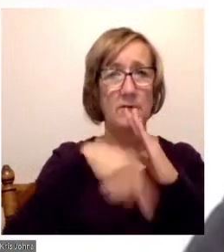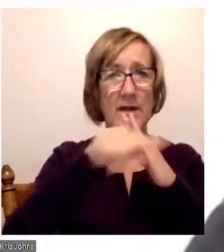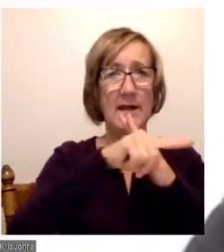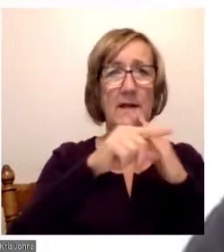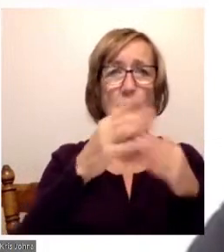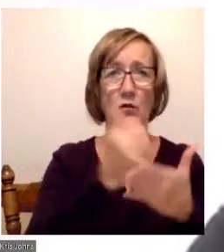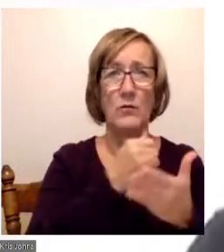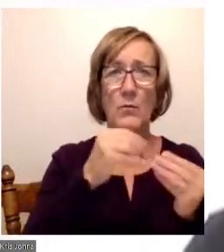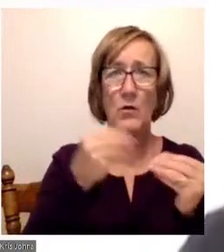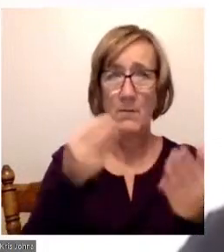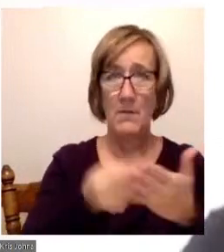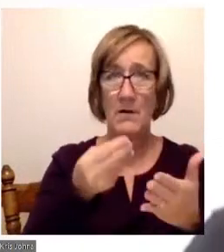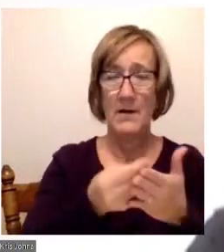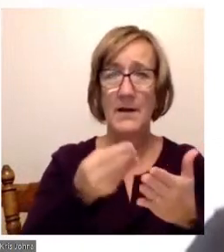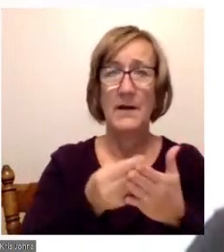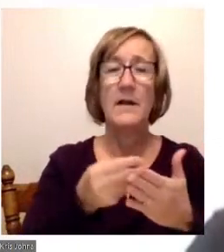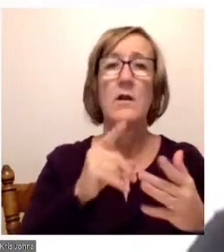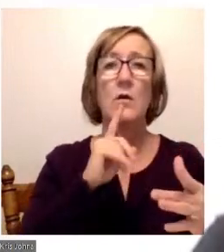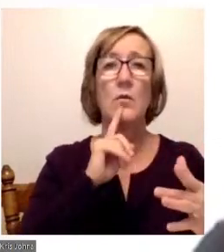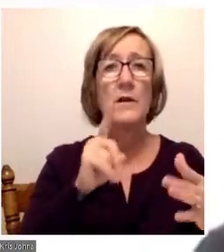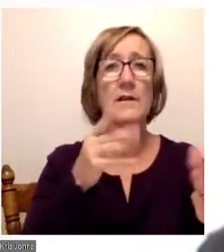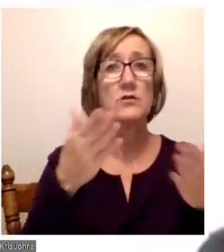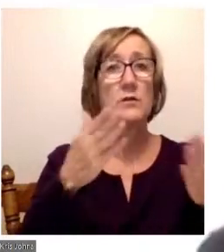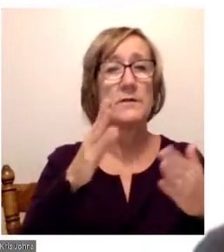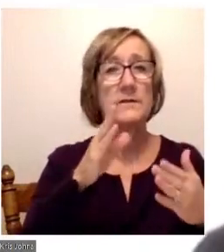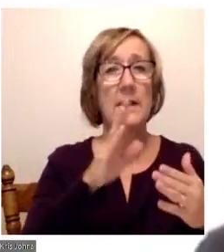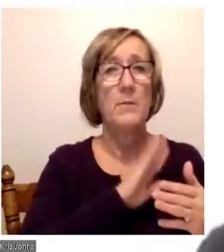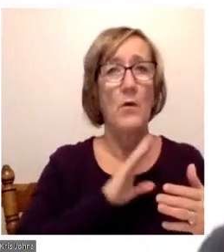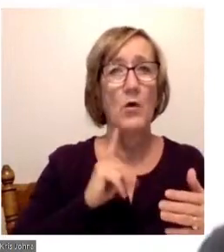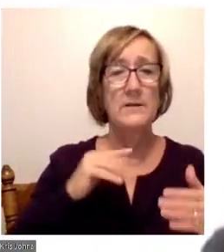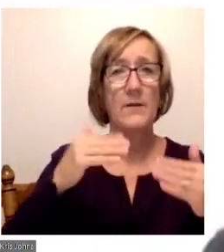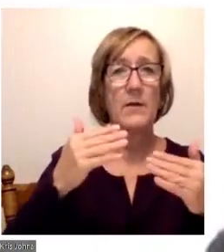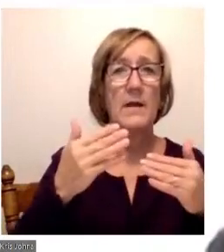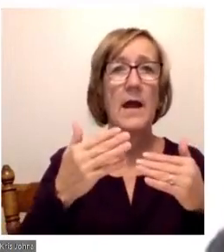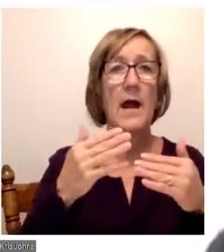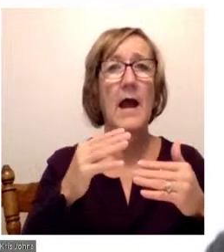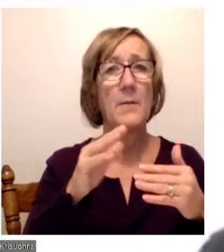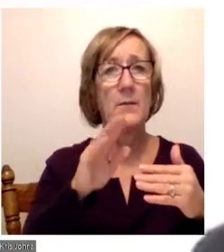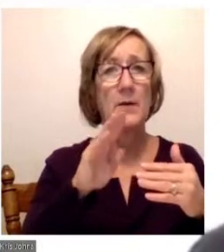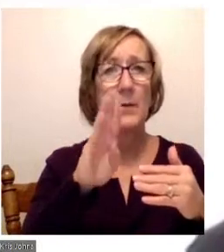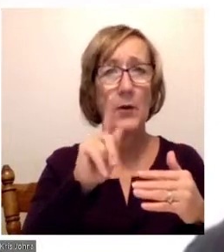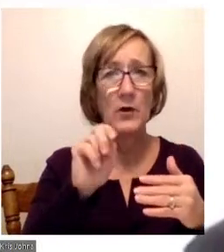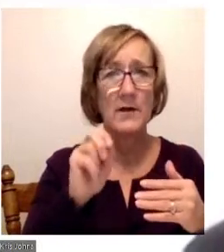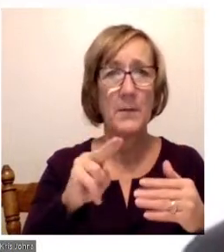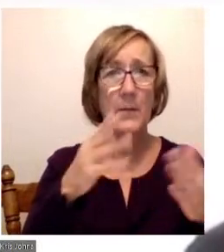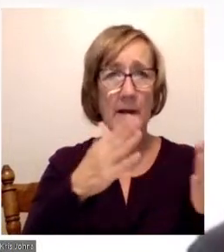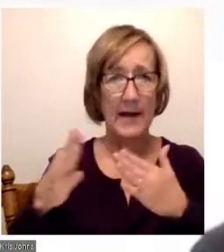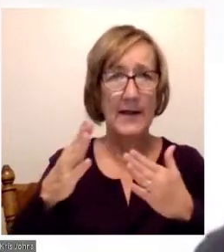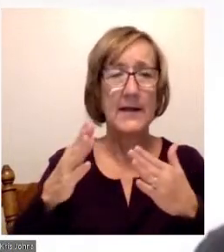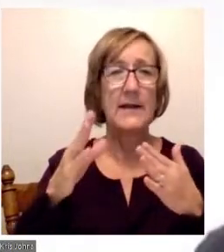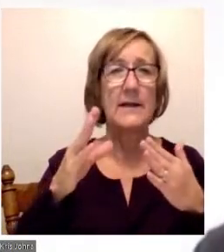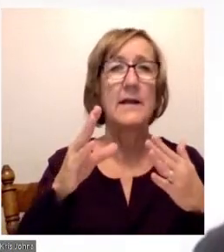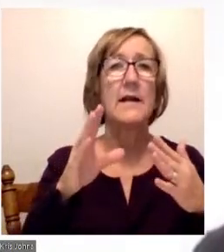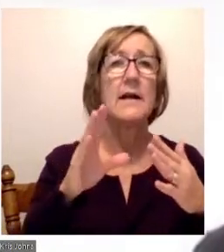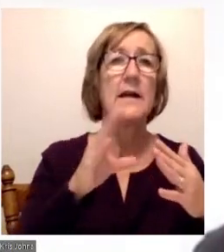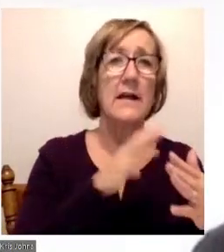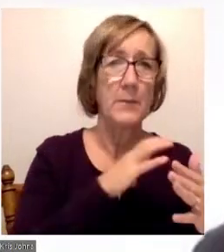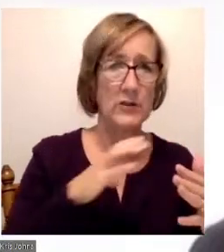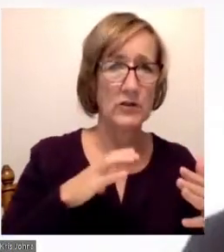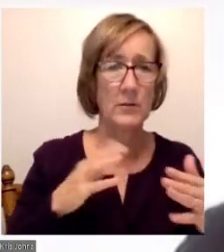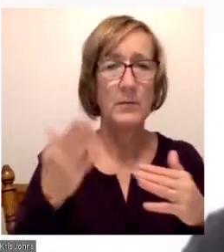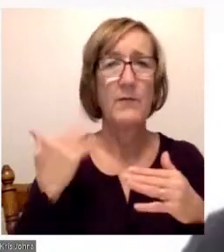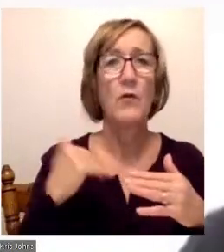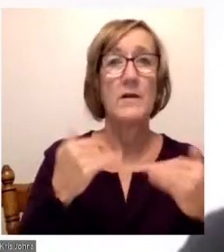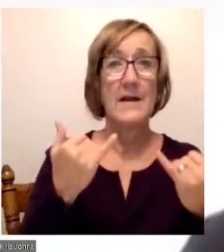experience serving on boards, I'm a past member of the City of Burton Planning Commission, and I currently sit on the Genesee District Library